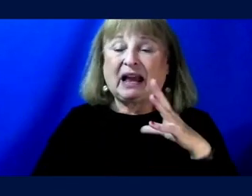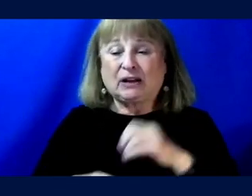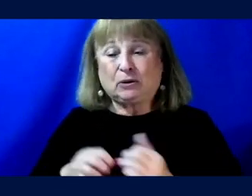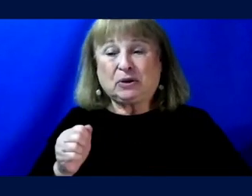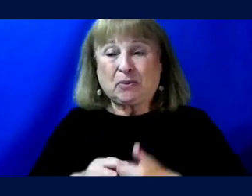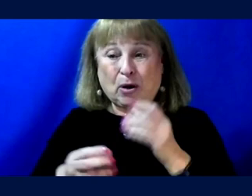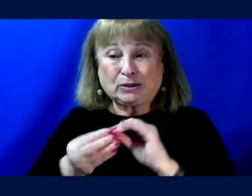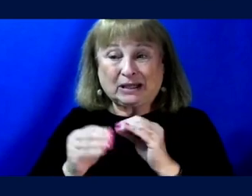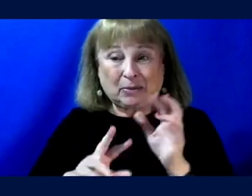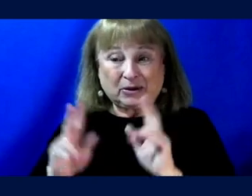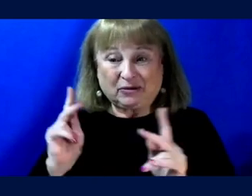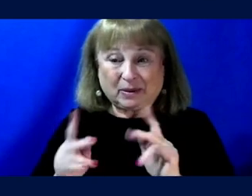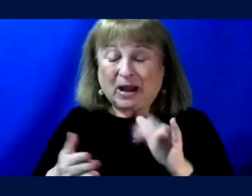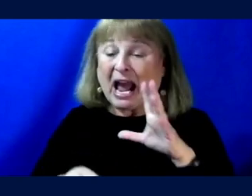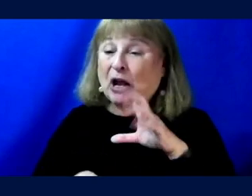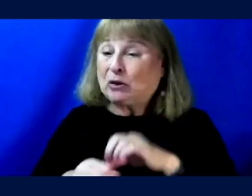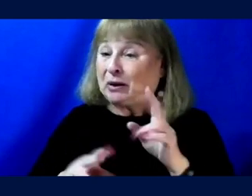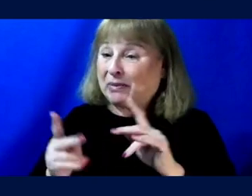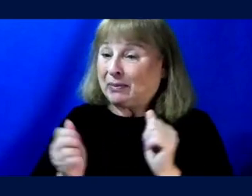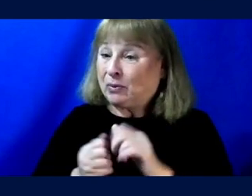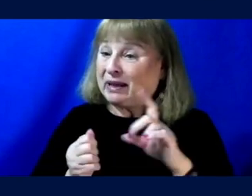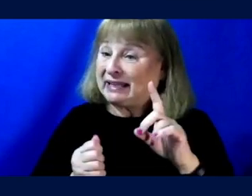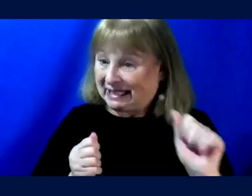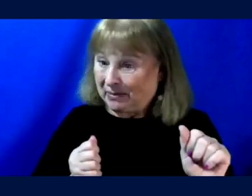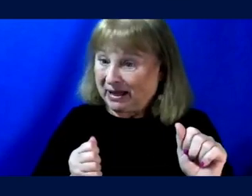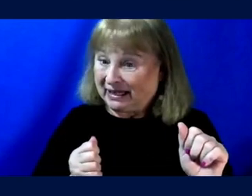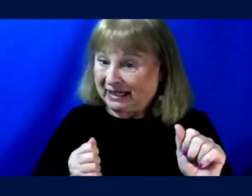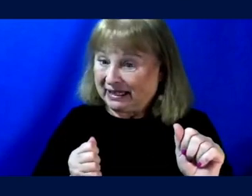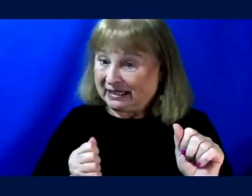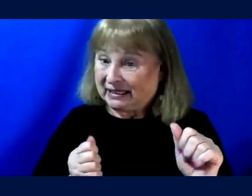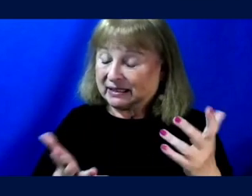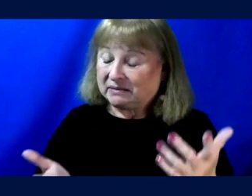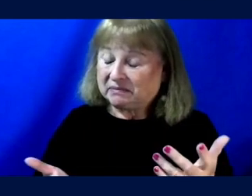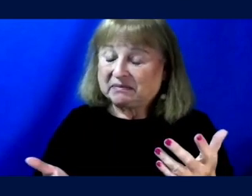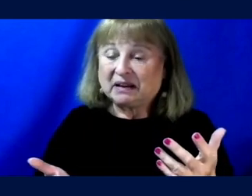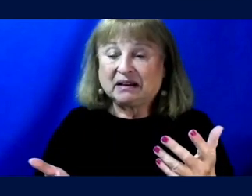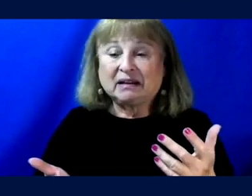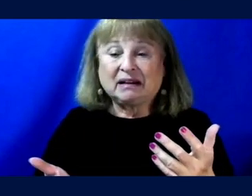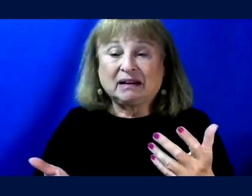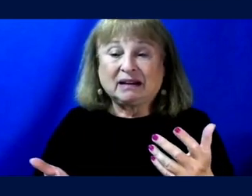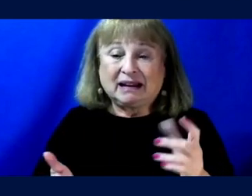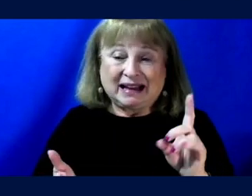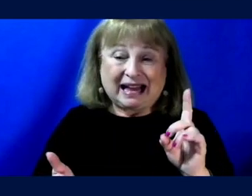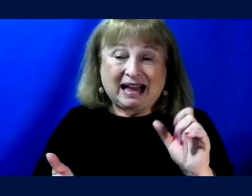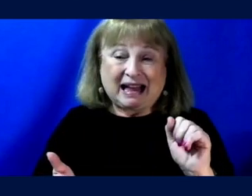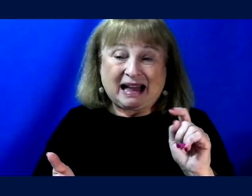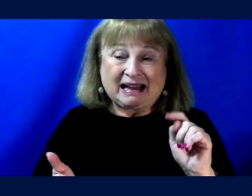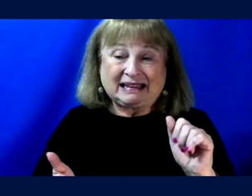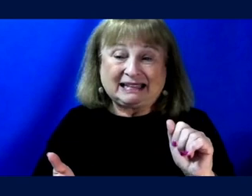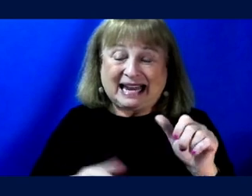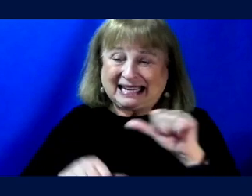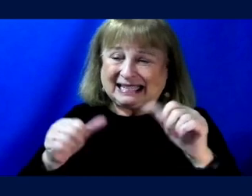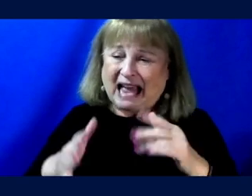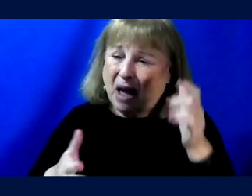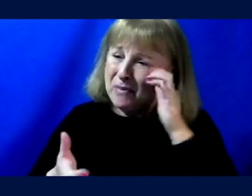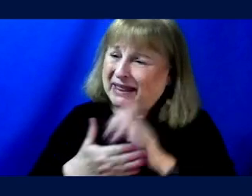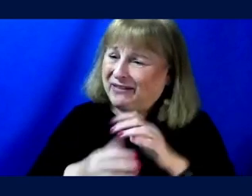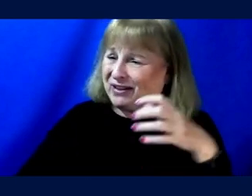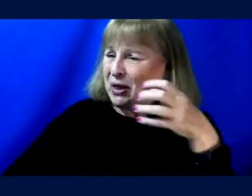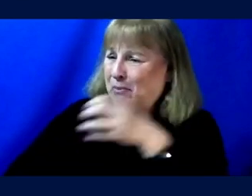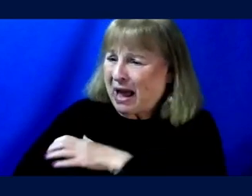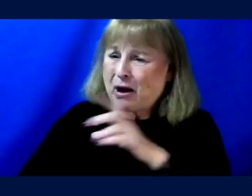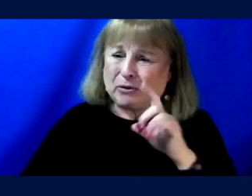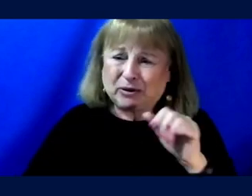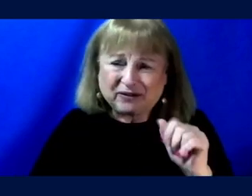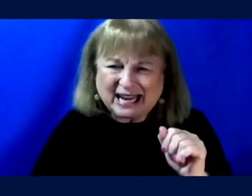most number of people and that includes people with disabilities. And I, as a data scientist really believe in the power of data and thinking